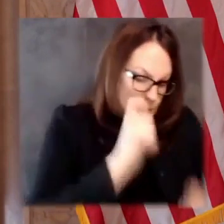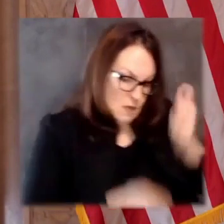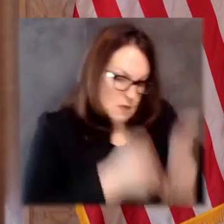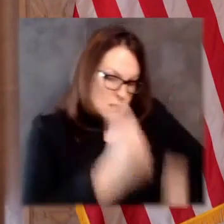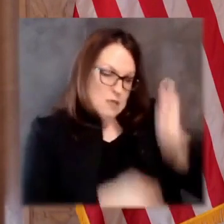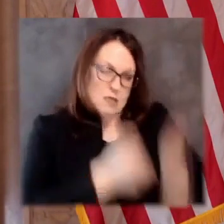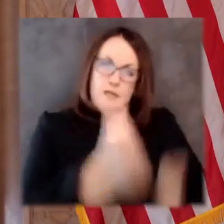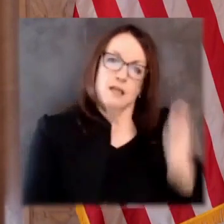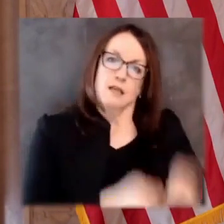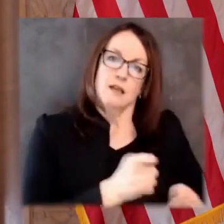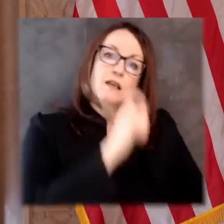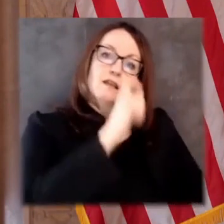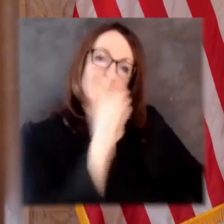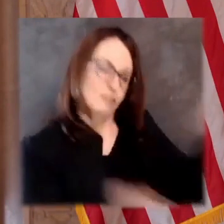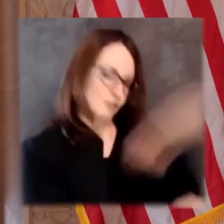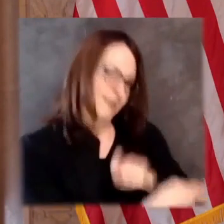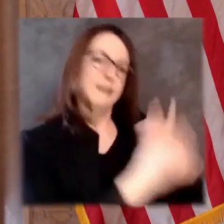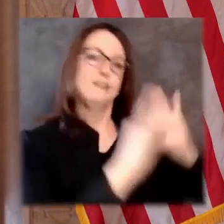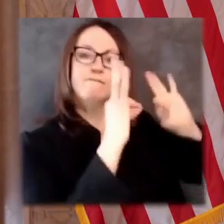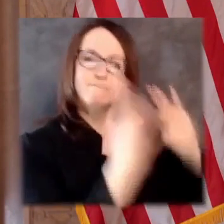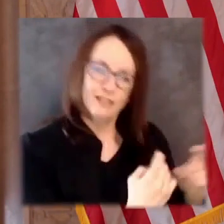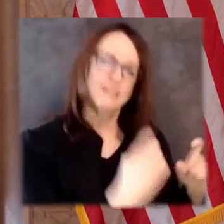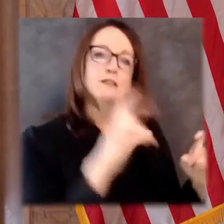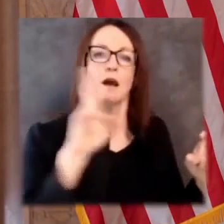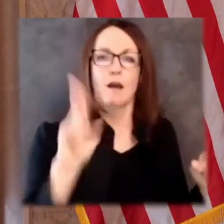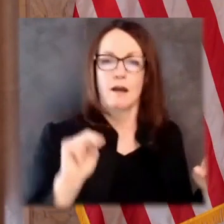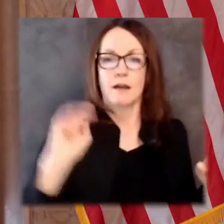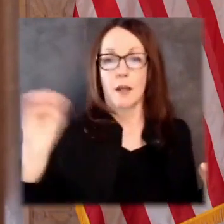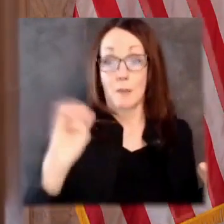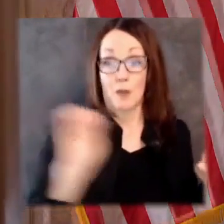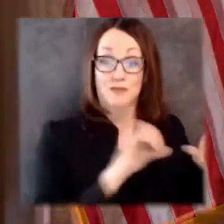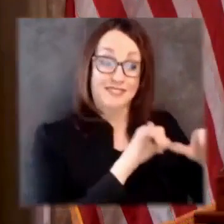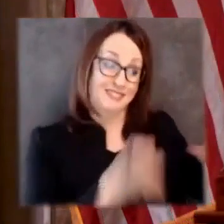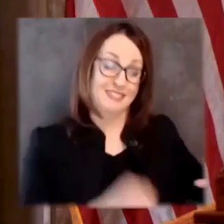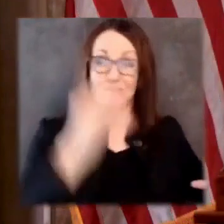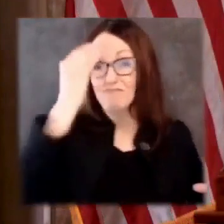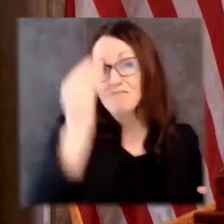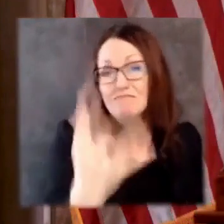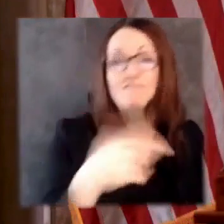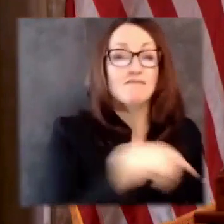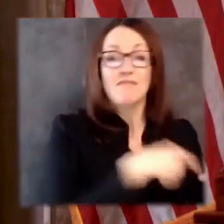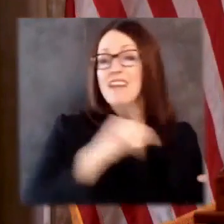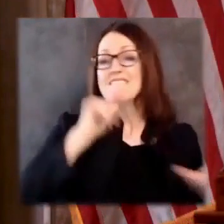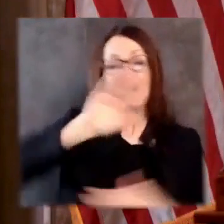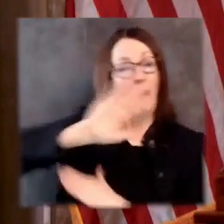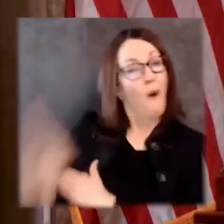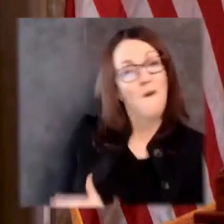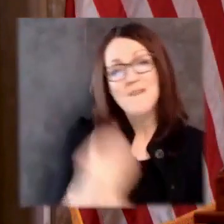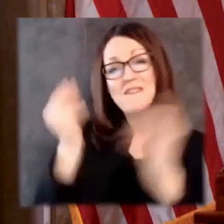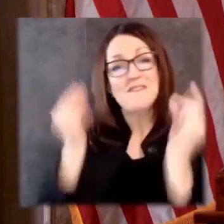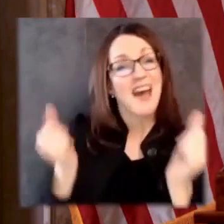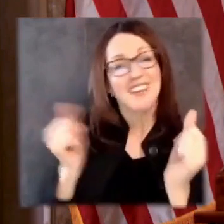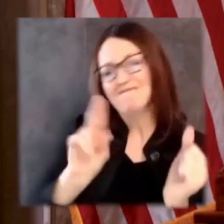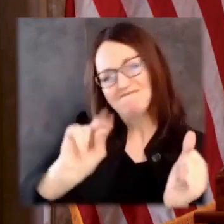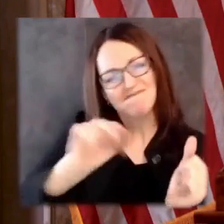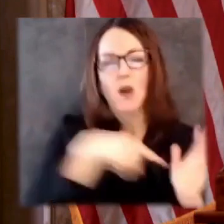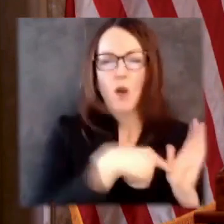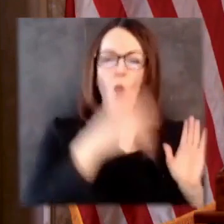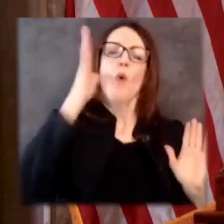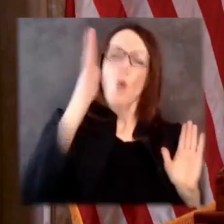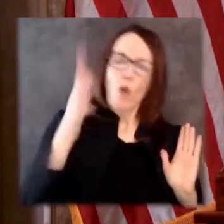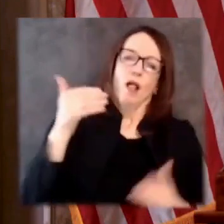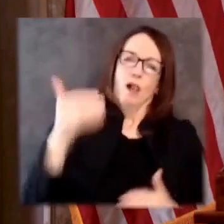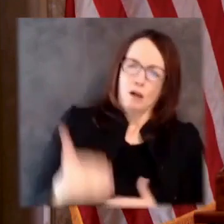ensure nothing like this happens to the people of Wisconsin again. We know that replacing the system will take